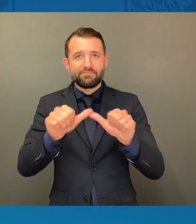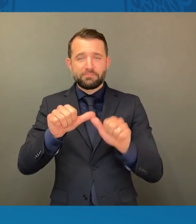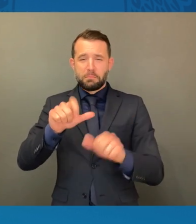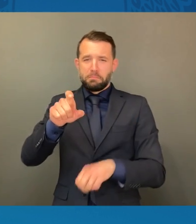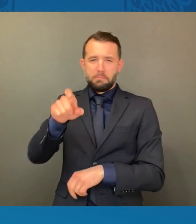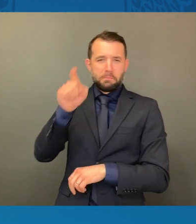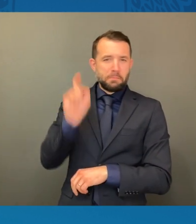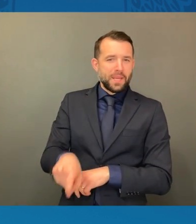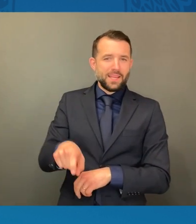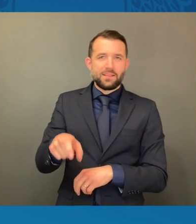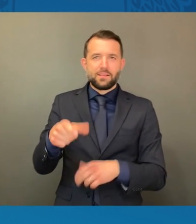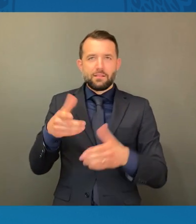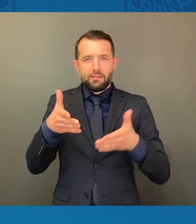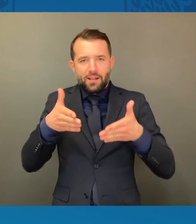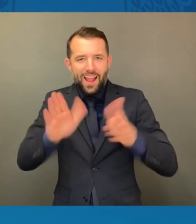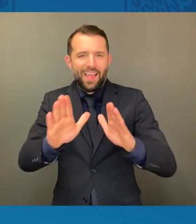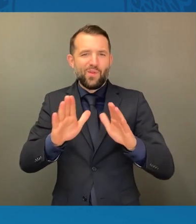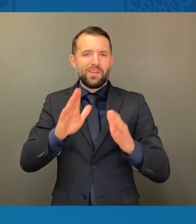vote.